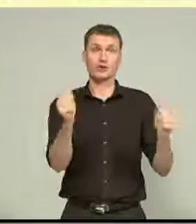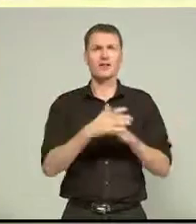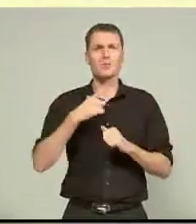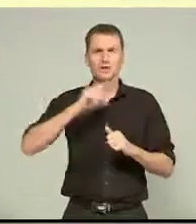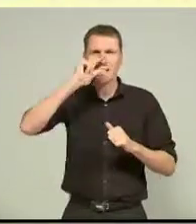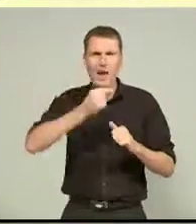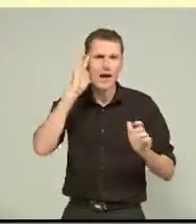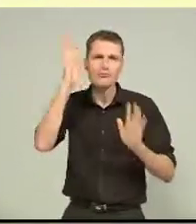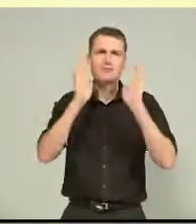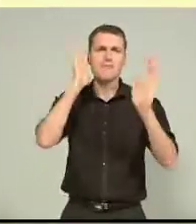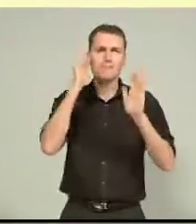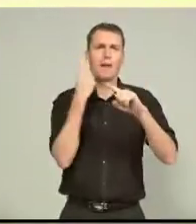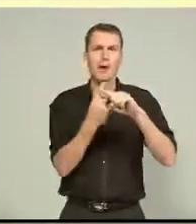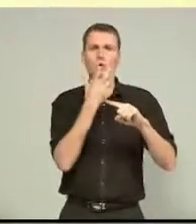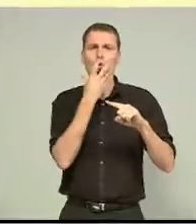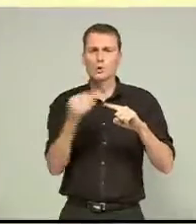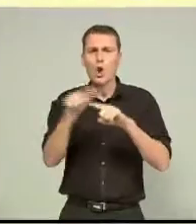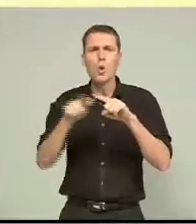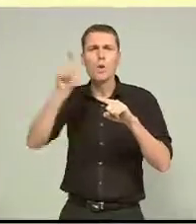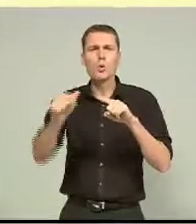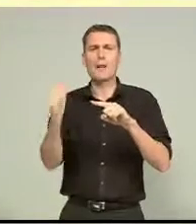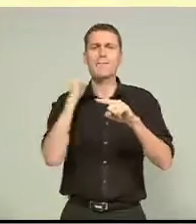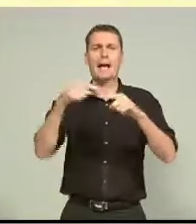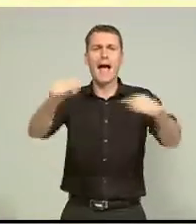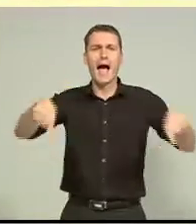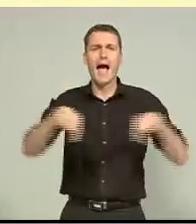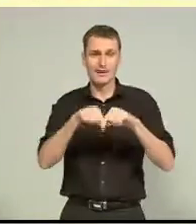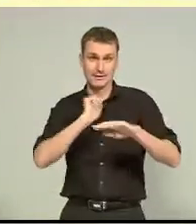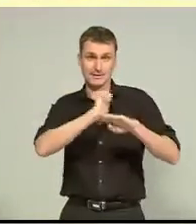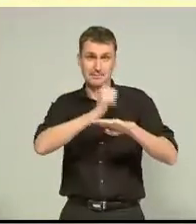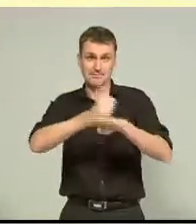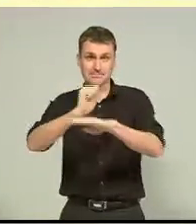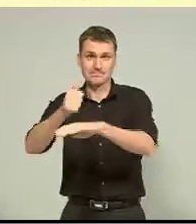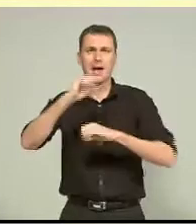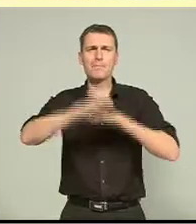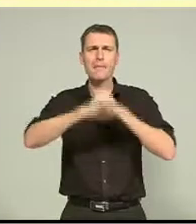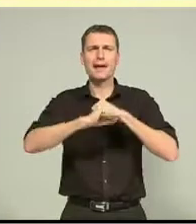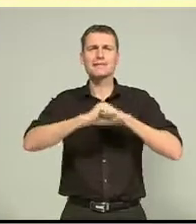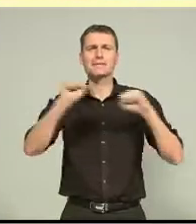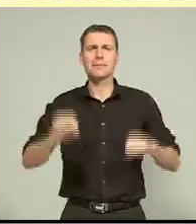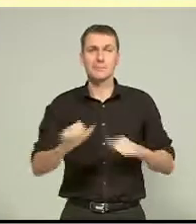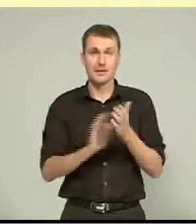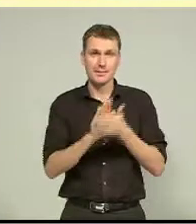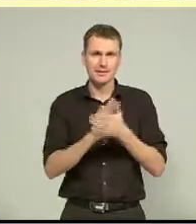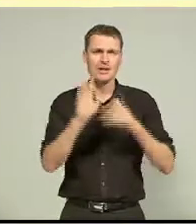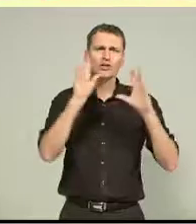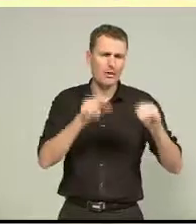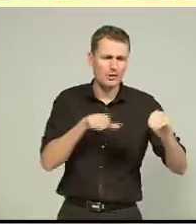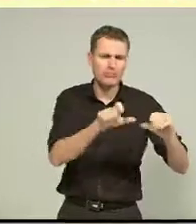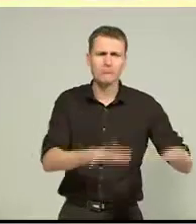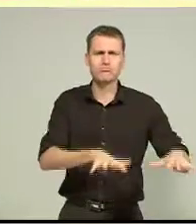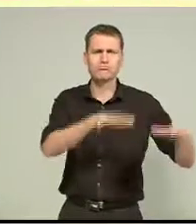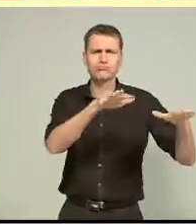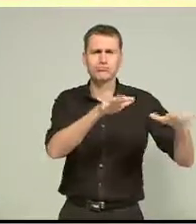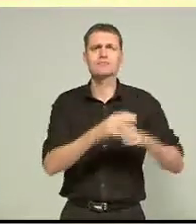use of a local resident's backyard, this pumping system has been put in place to save Flockton's streets from drowning underwater. These